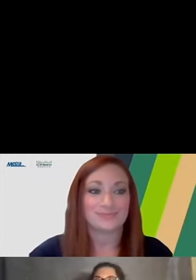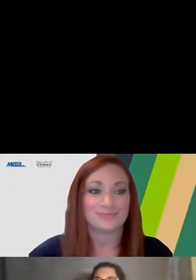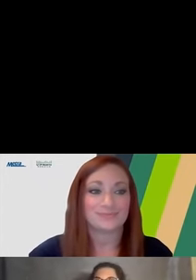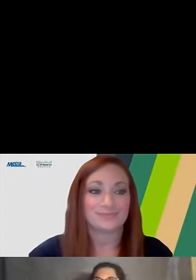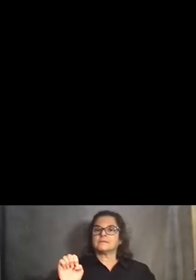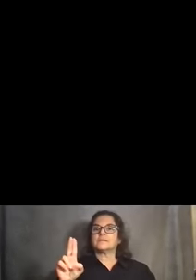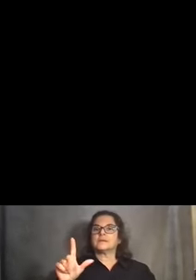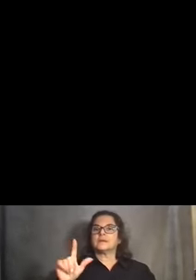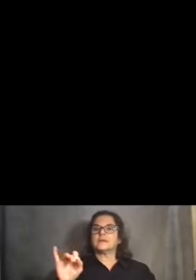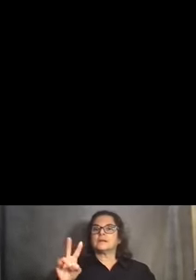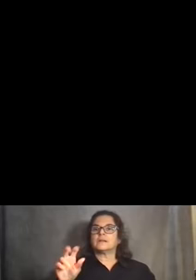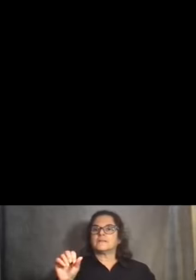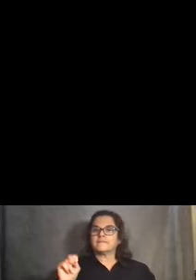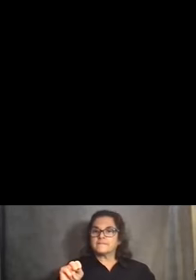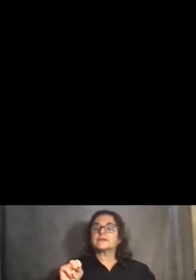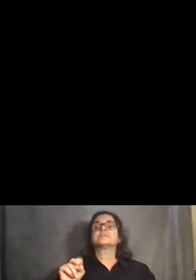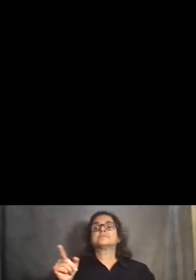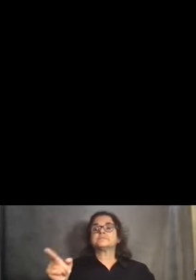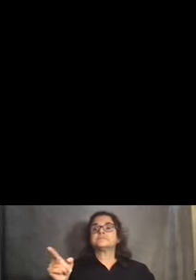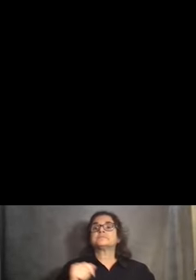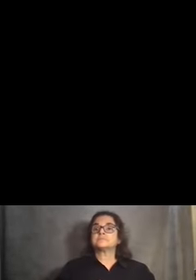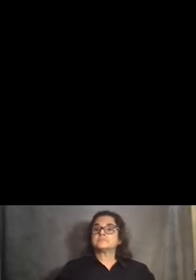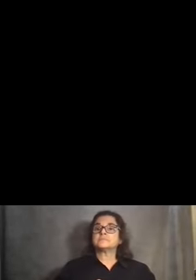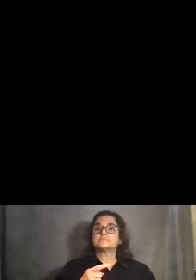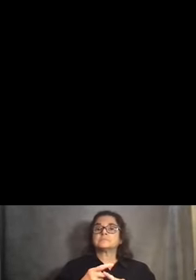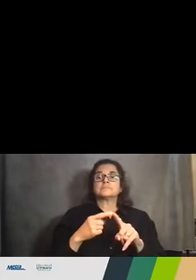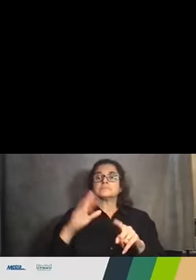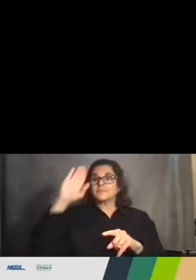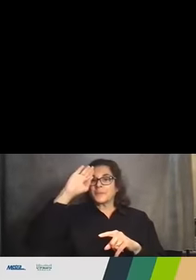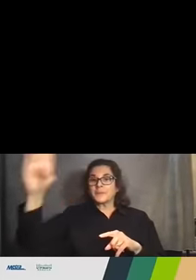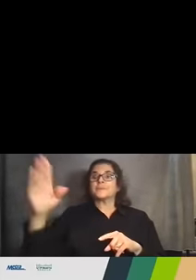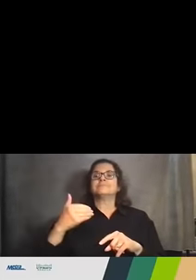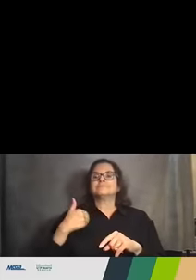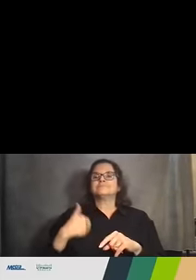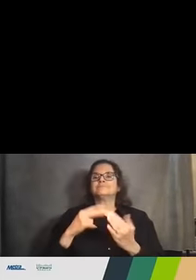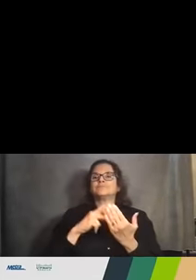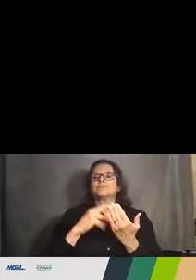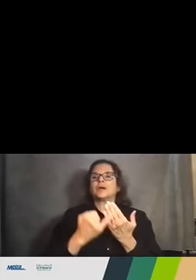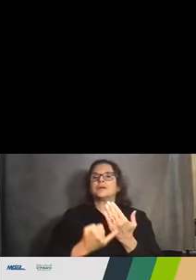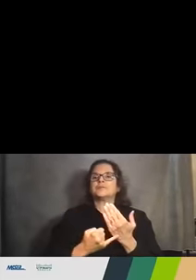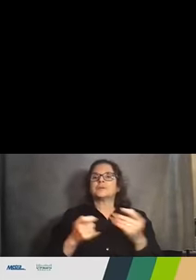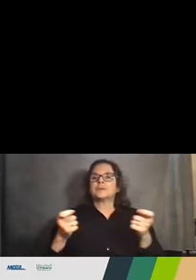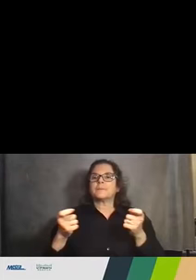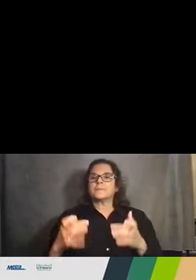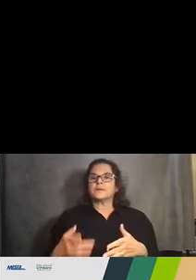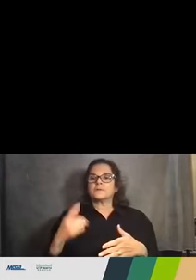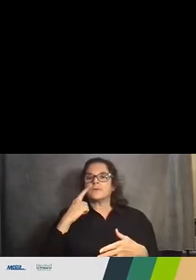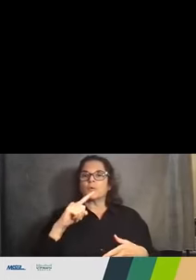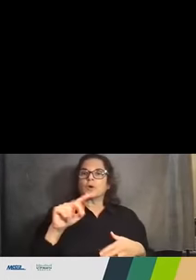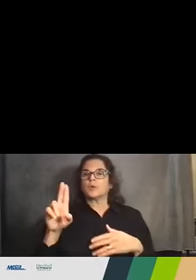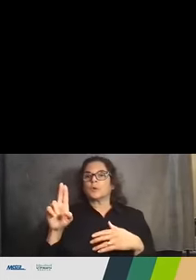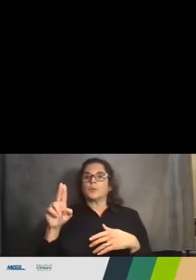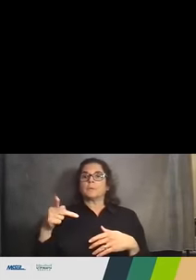Good evening, my name is Kate Sullivan. I'm a project manager for the environmental review process for the UP North Rebuild